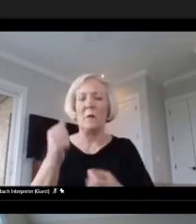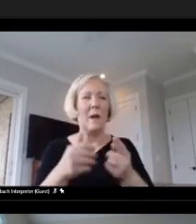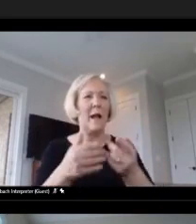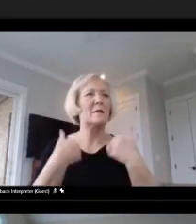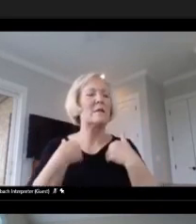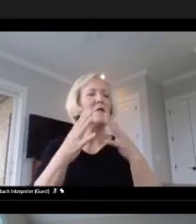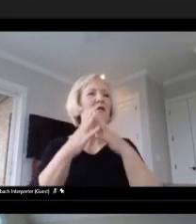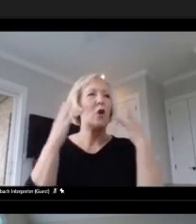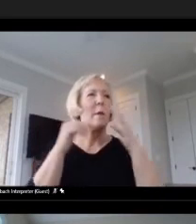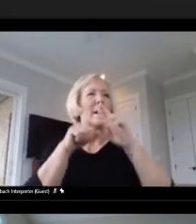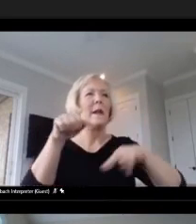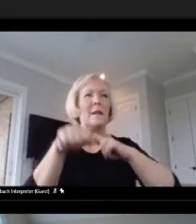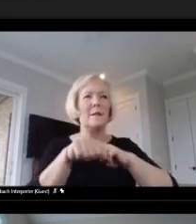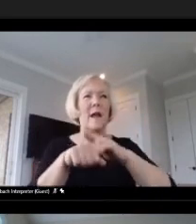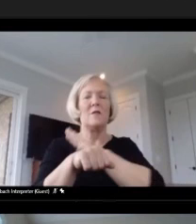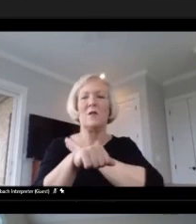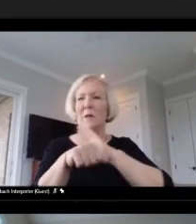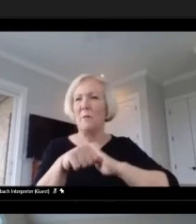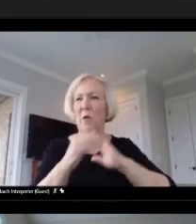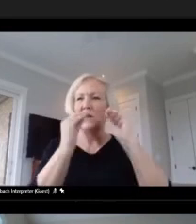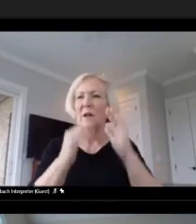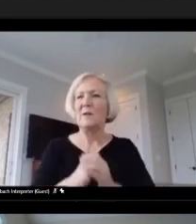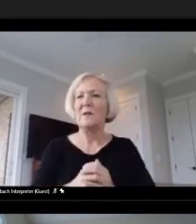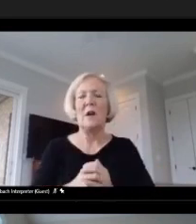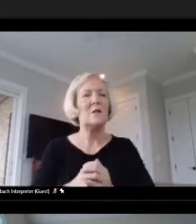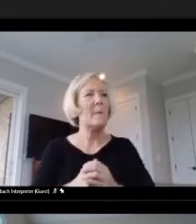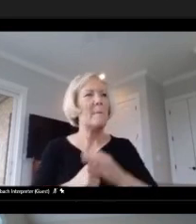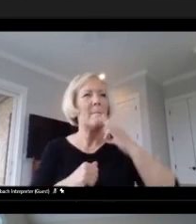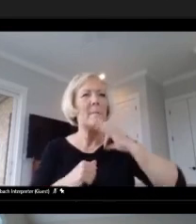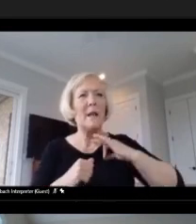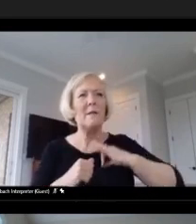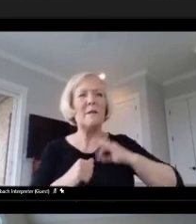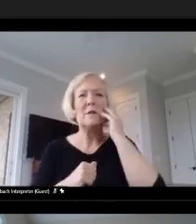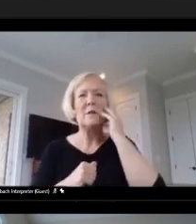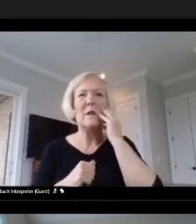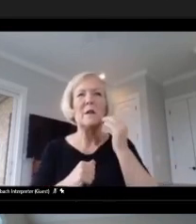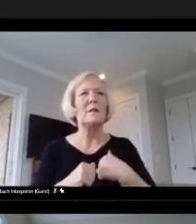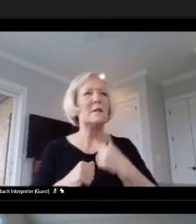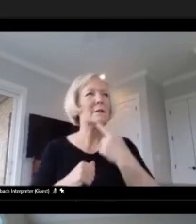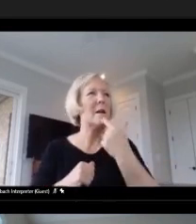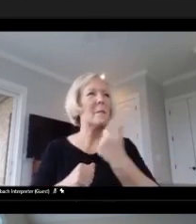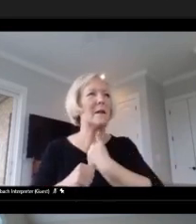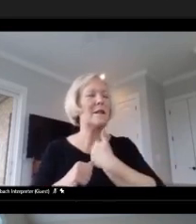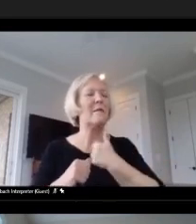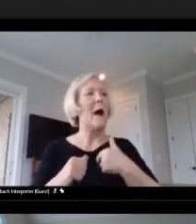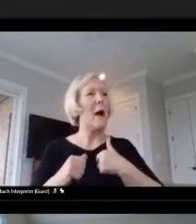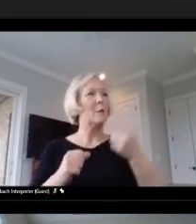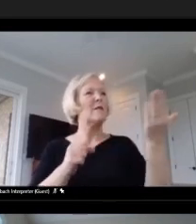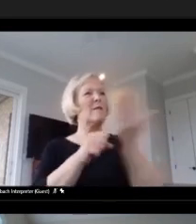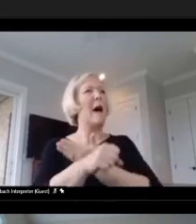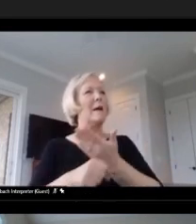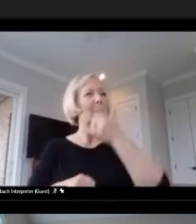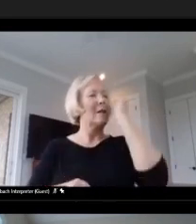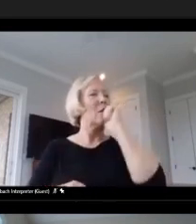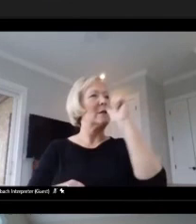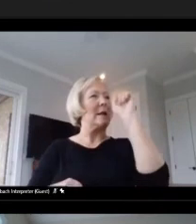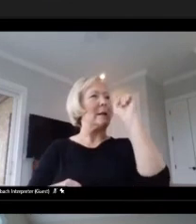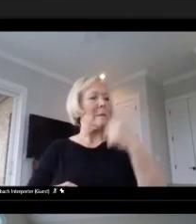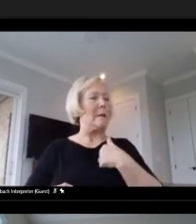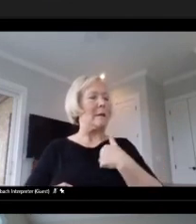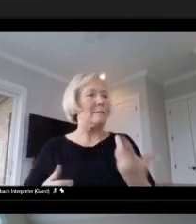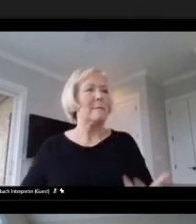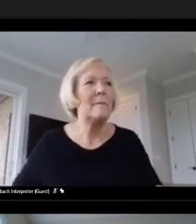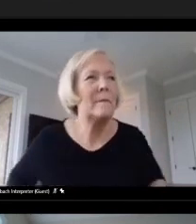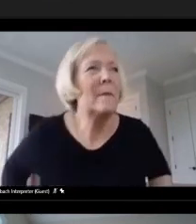And it was such a rewarding experience to tell myself I was fired and know it was